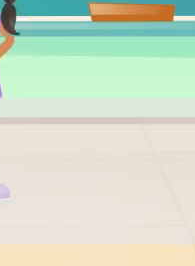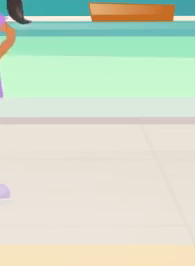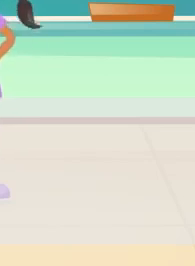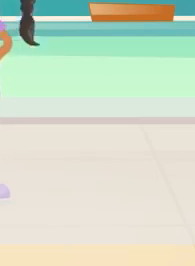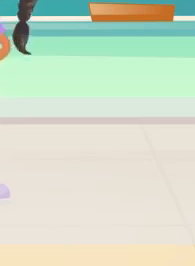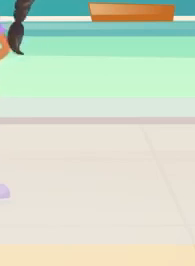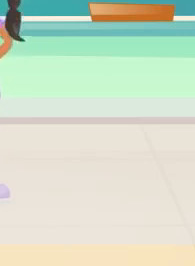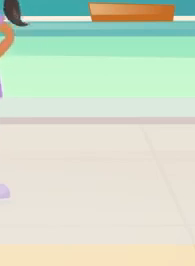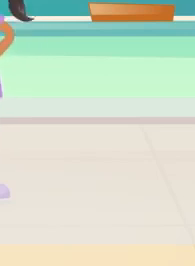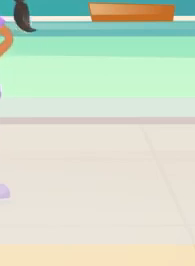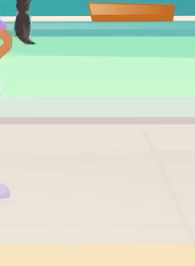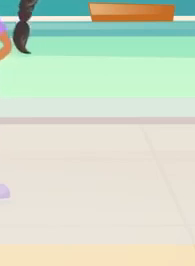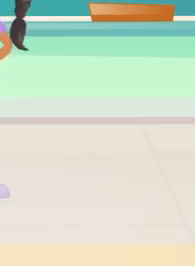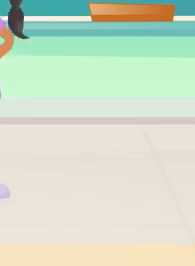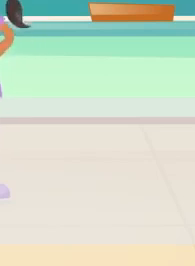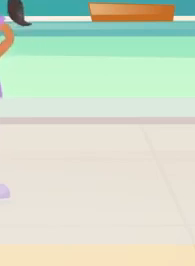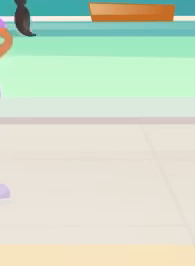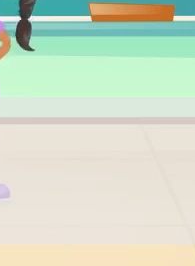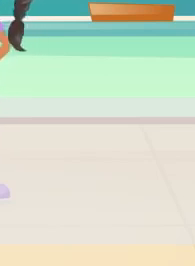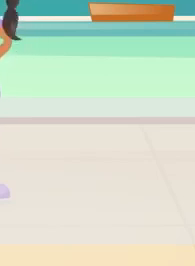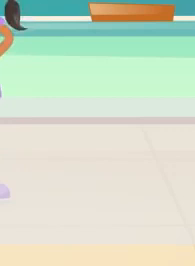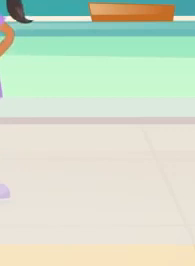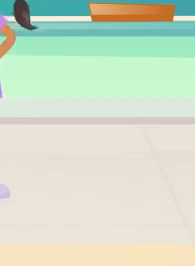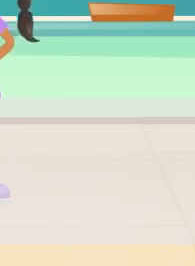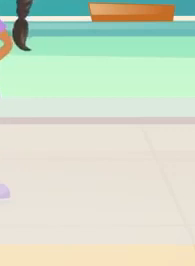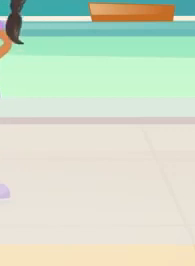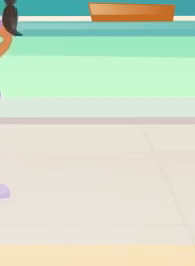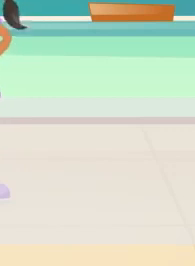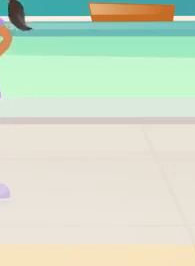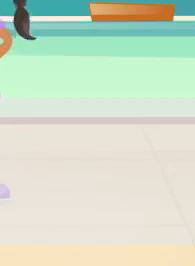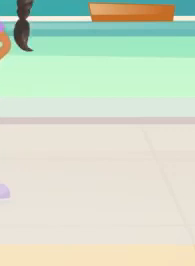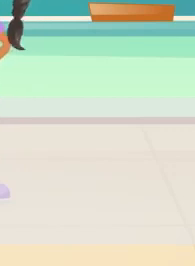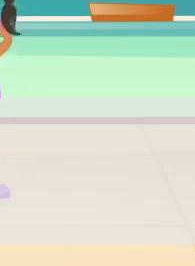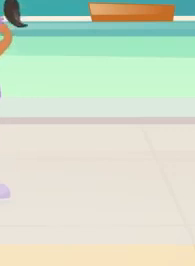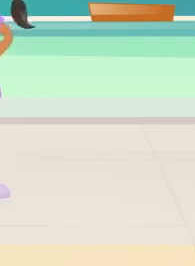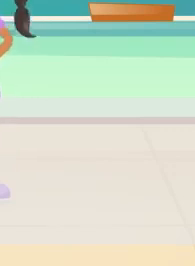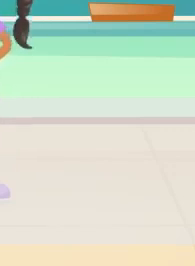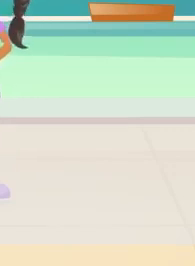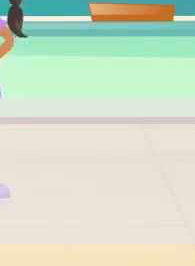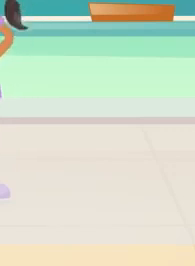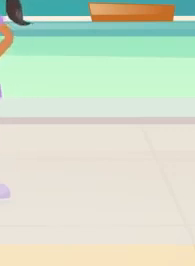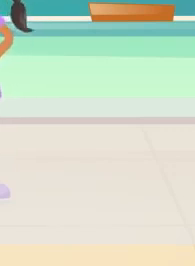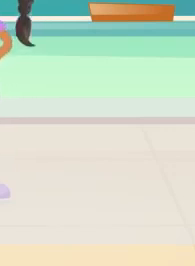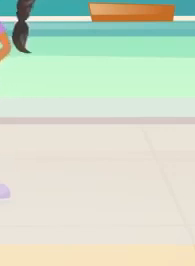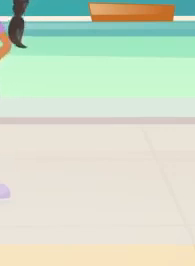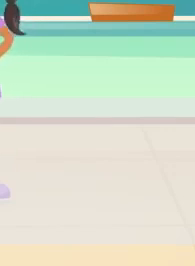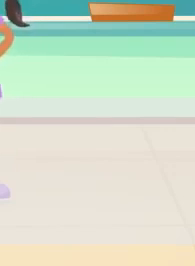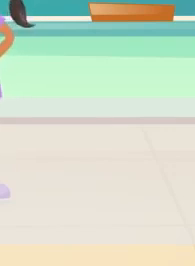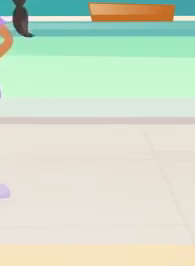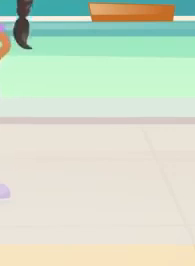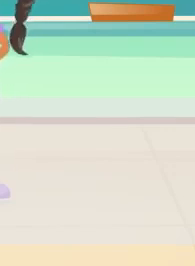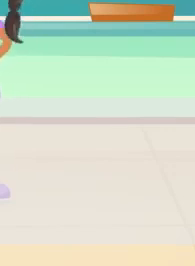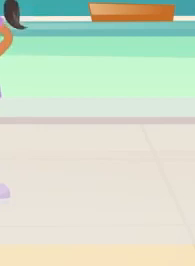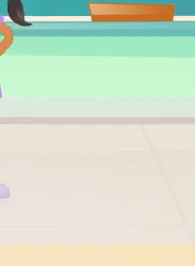our face? The fence, hitting winds, that's just made by day. See the creatures all